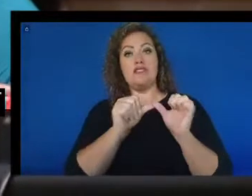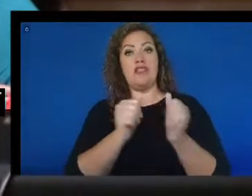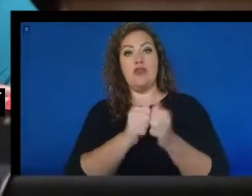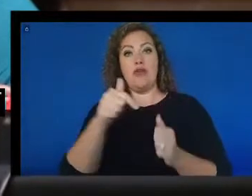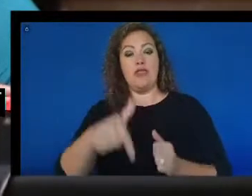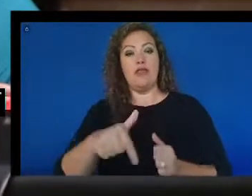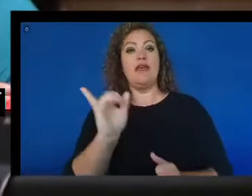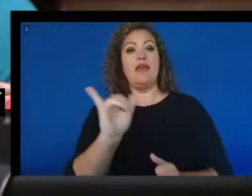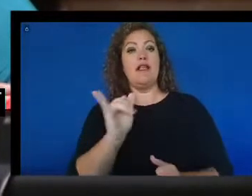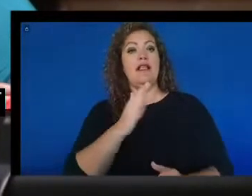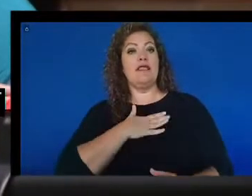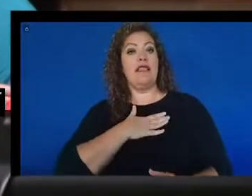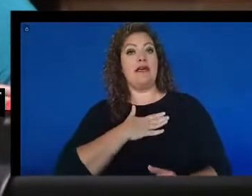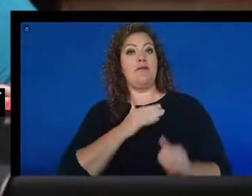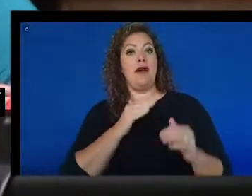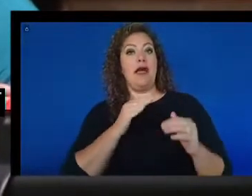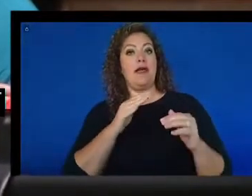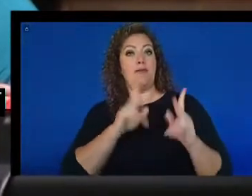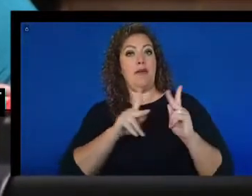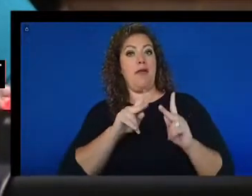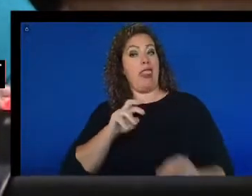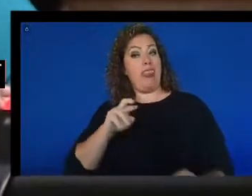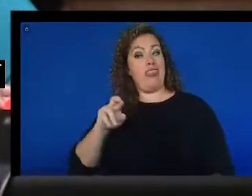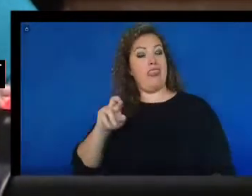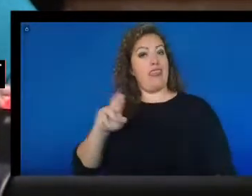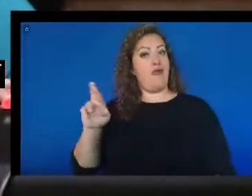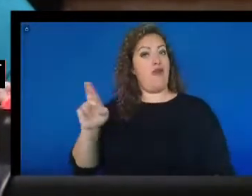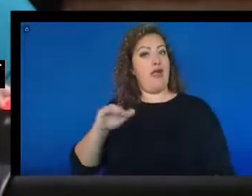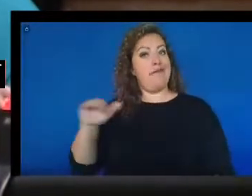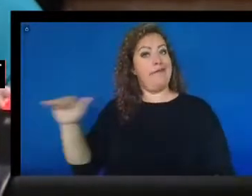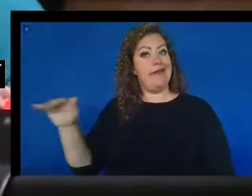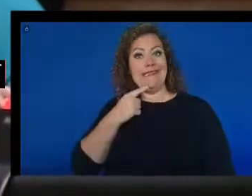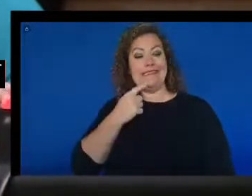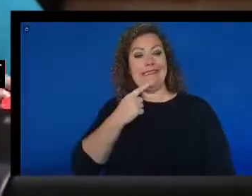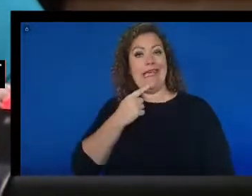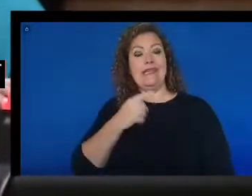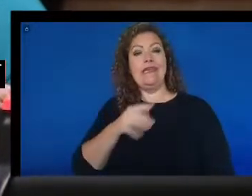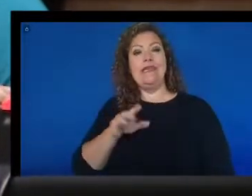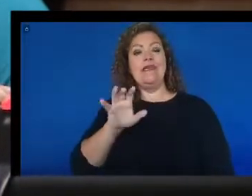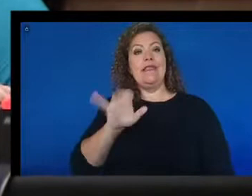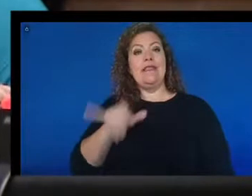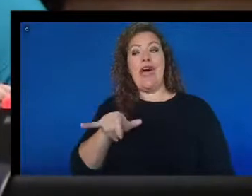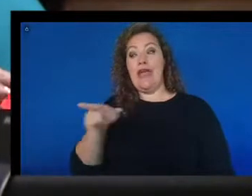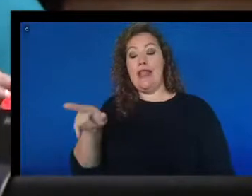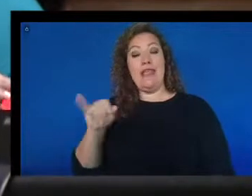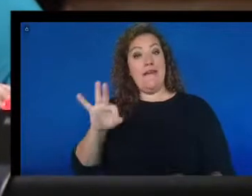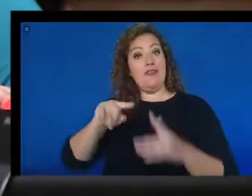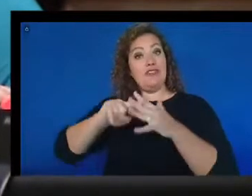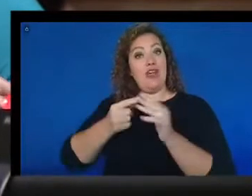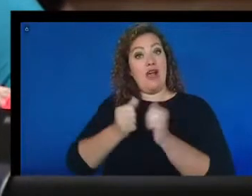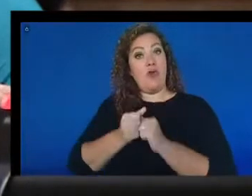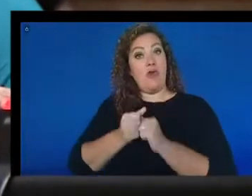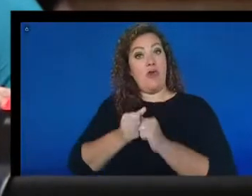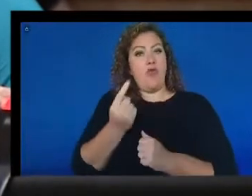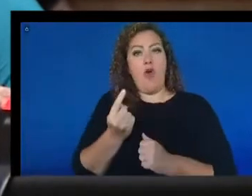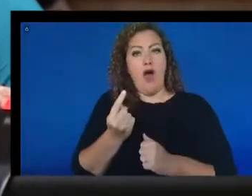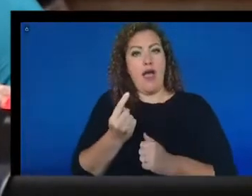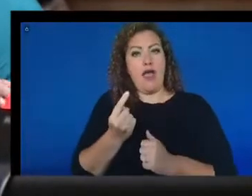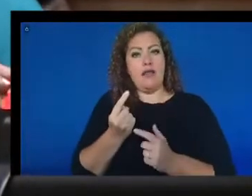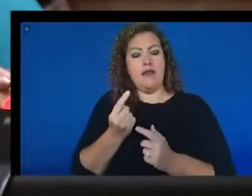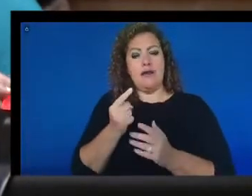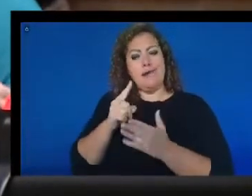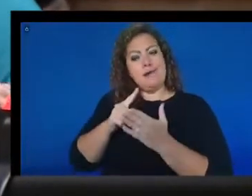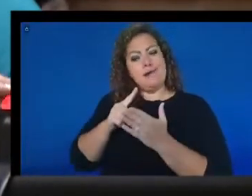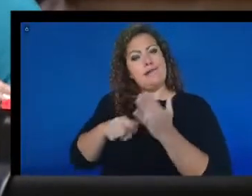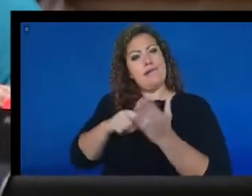left that said to me, or my right said to me, that it follows through. If you start with one, make some corrections at the VA,